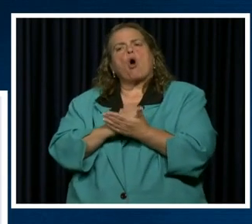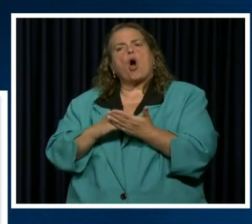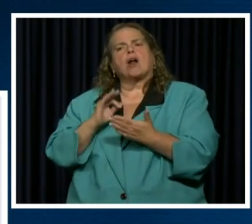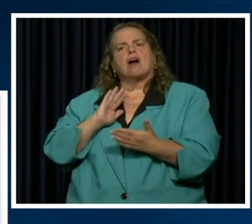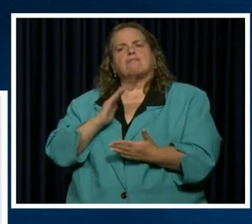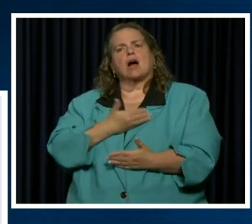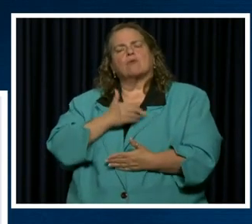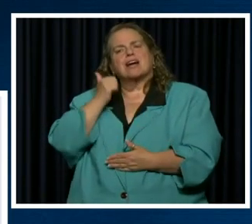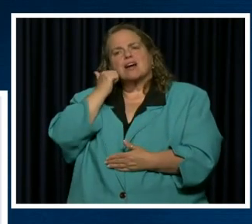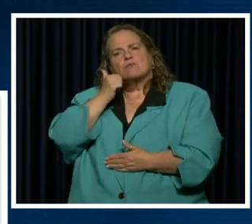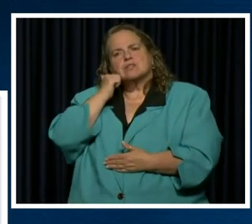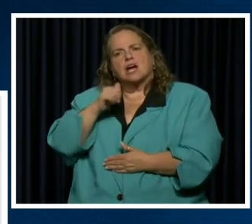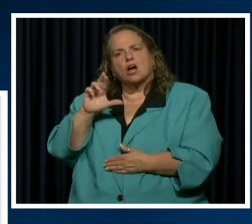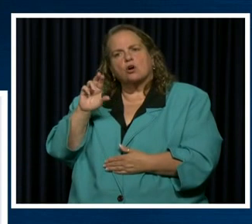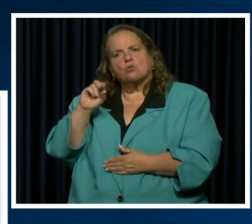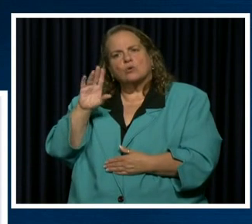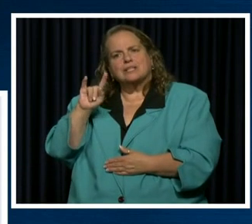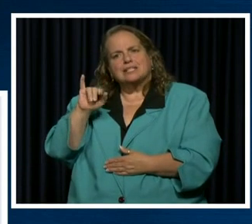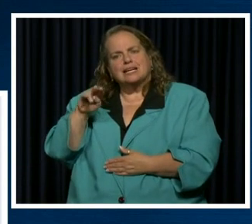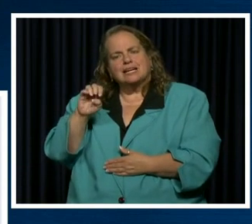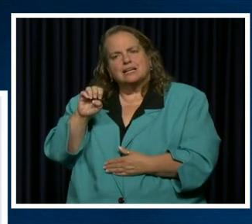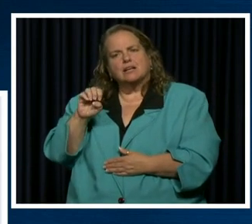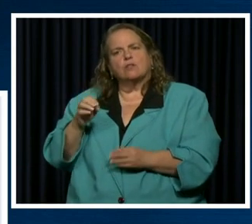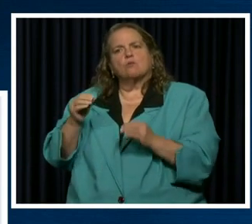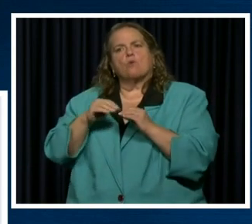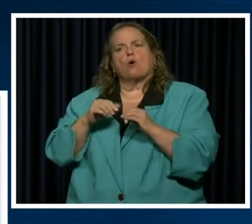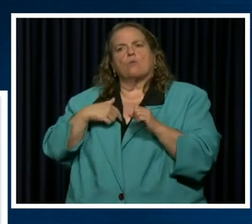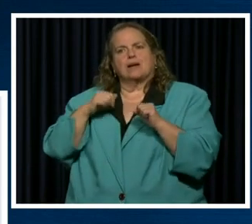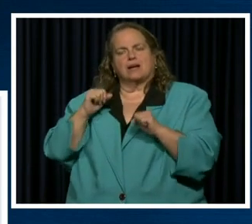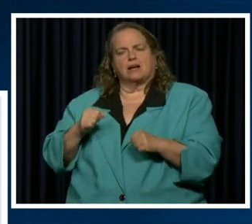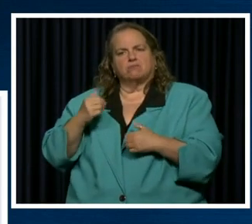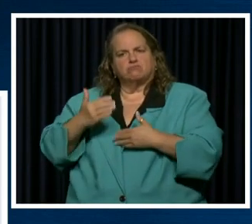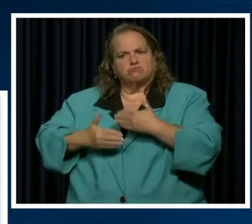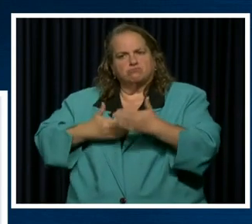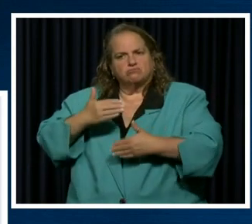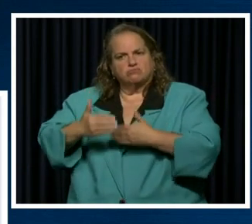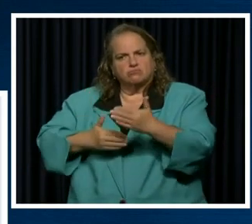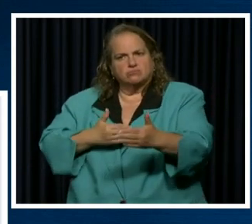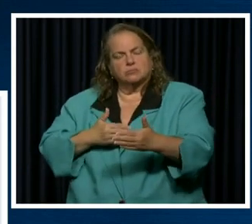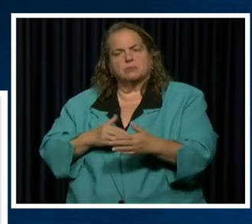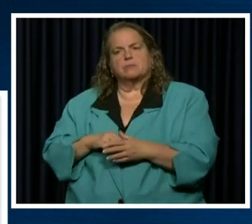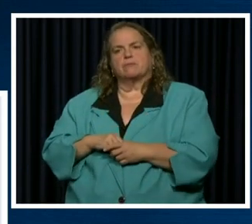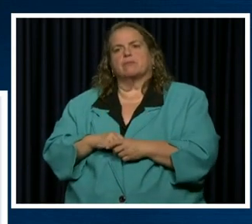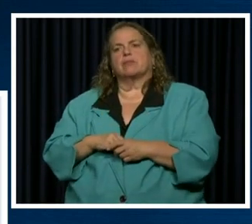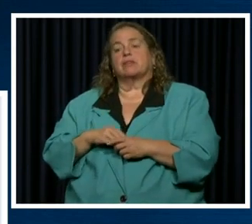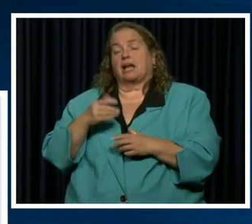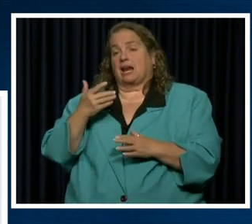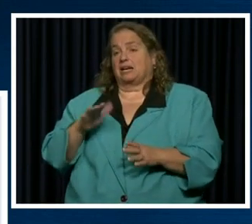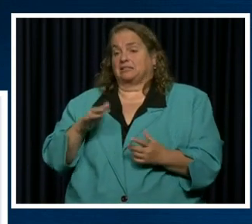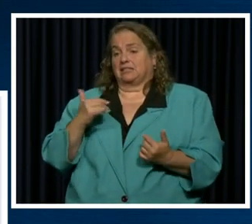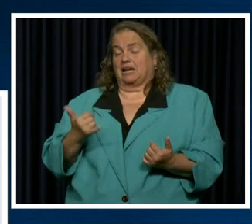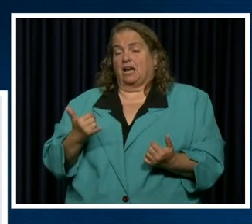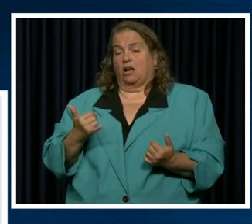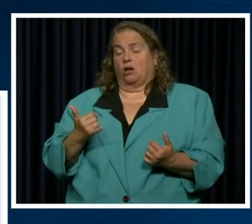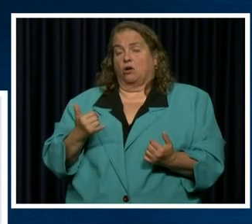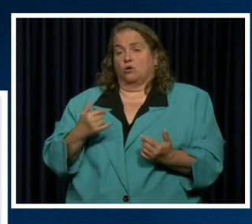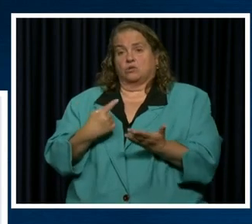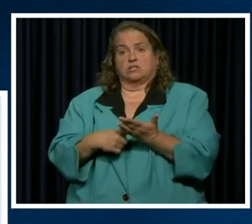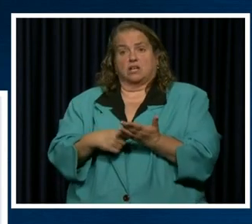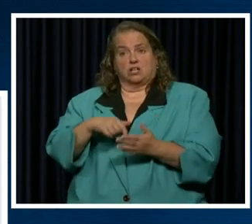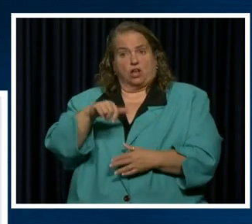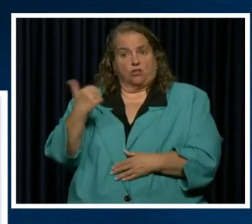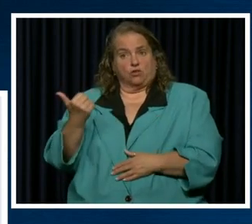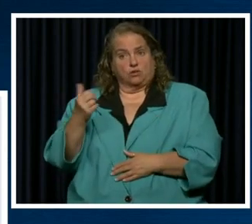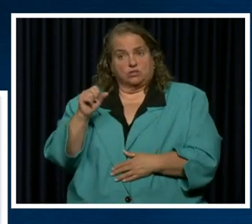everyday routine, the more we'll be able to do, uh, going forward. Uh, let's turn from that to, um, some,